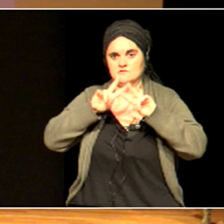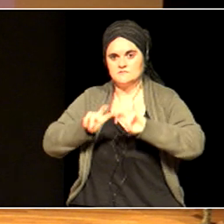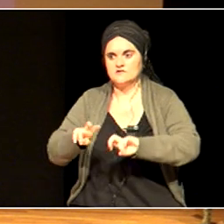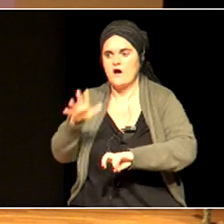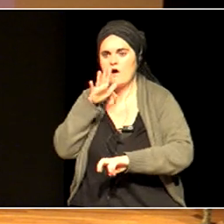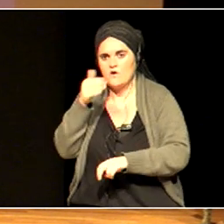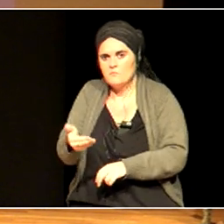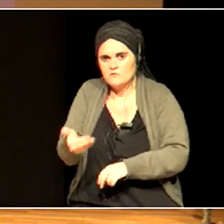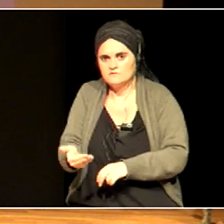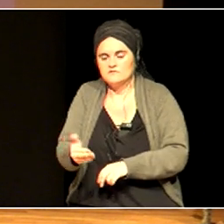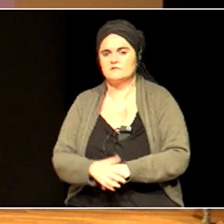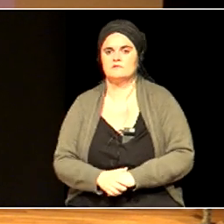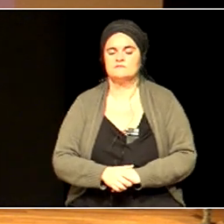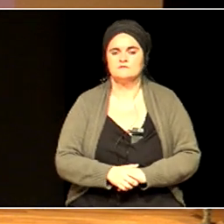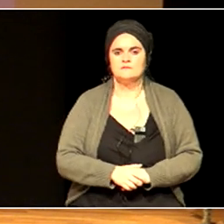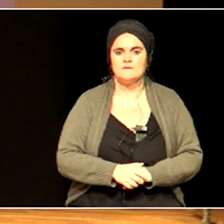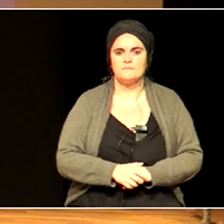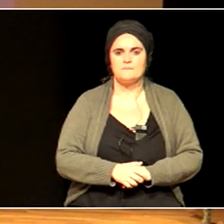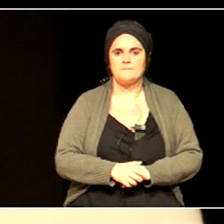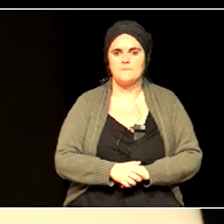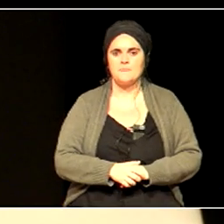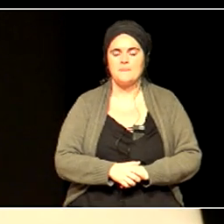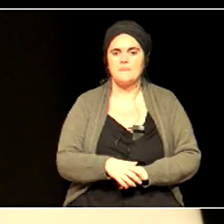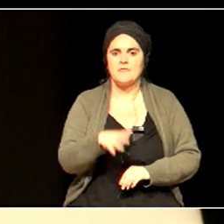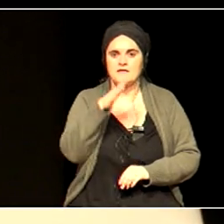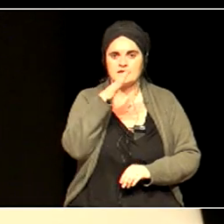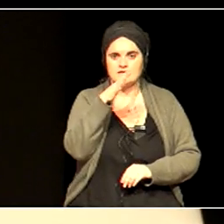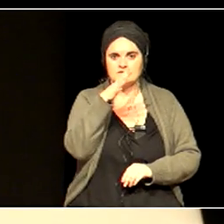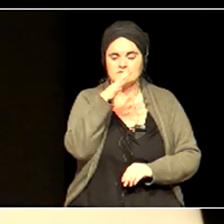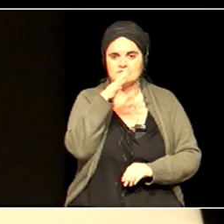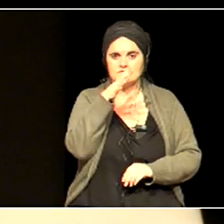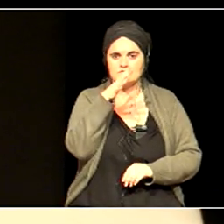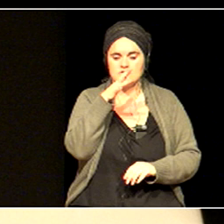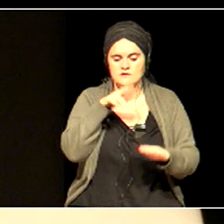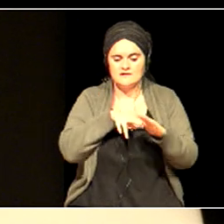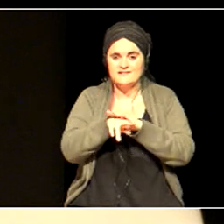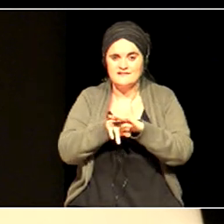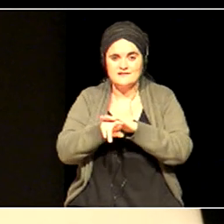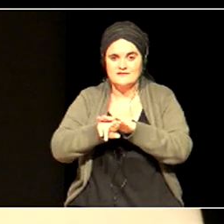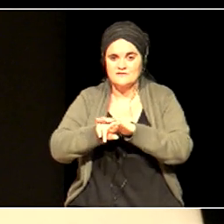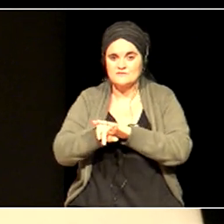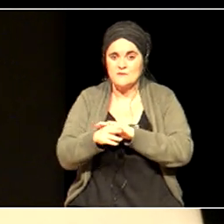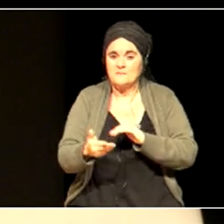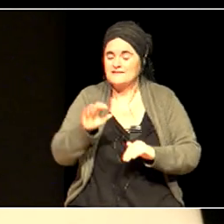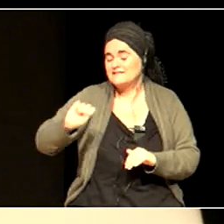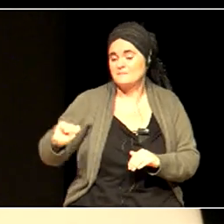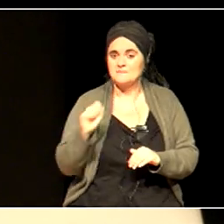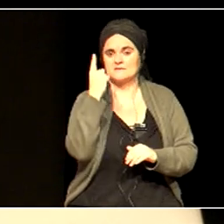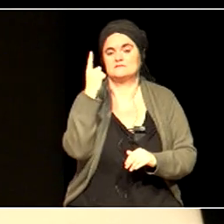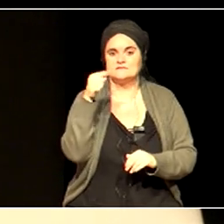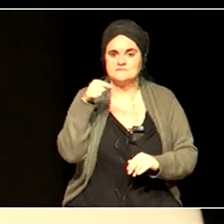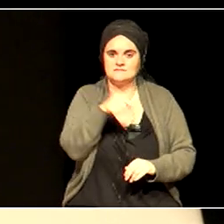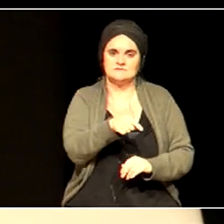Water, the one most important resource in the whole of our planet,